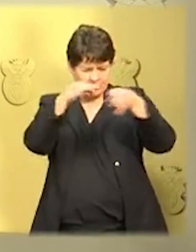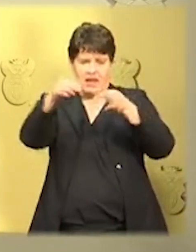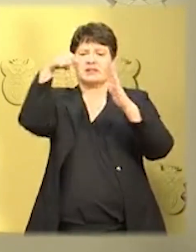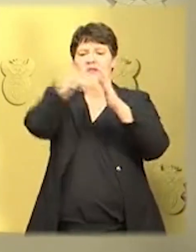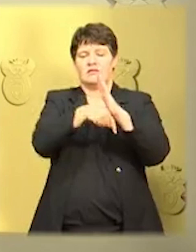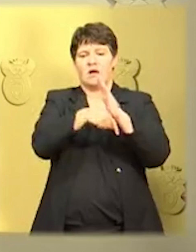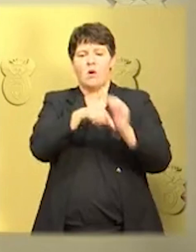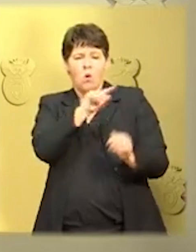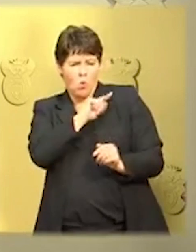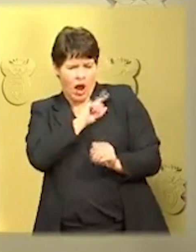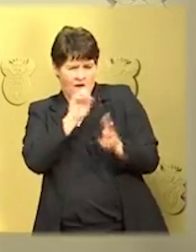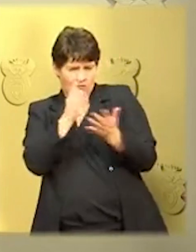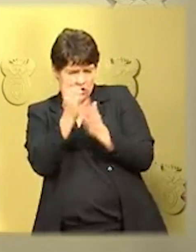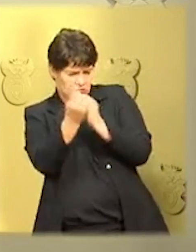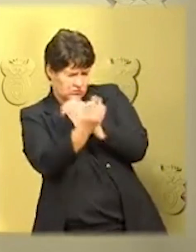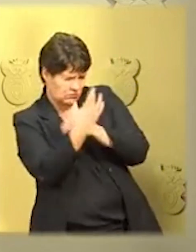final round of consultations.